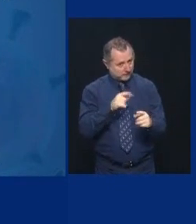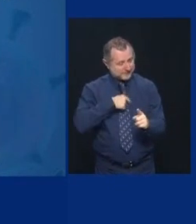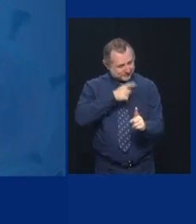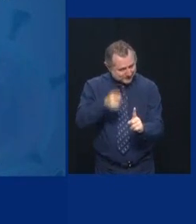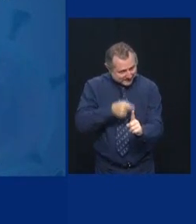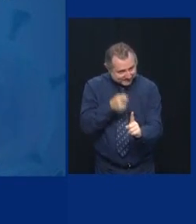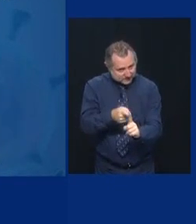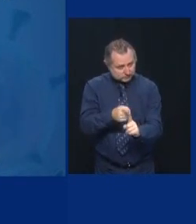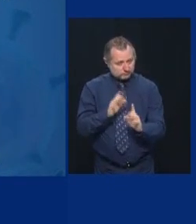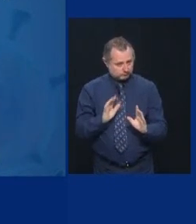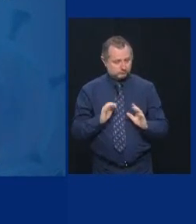These have been going on for weeks.